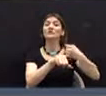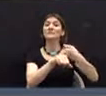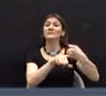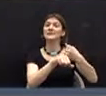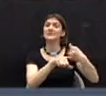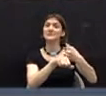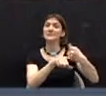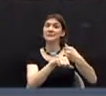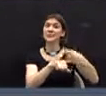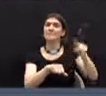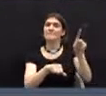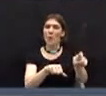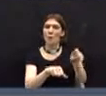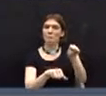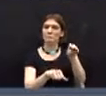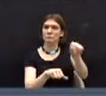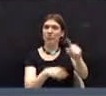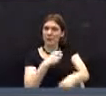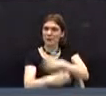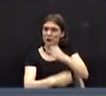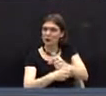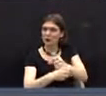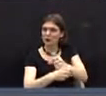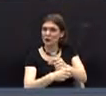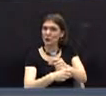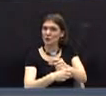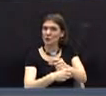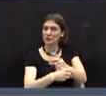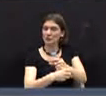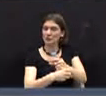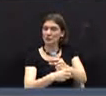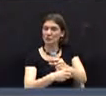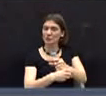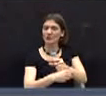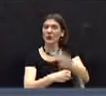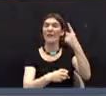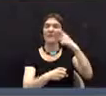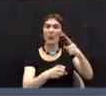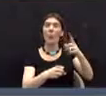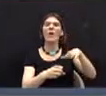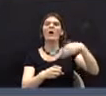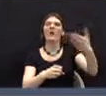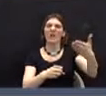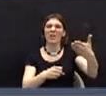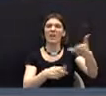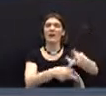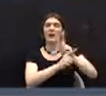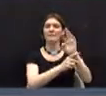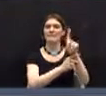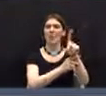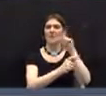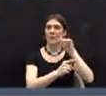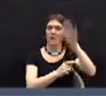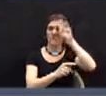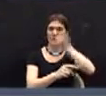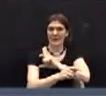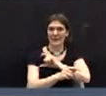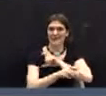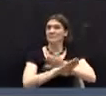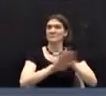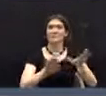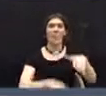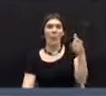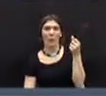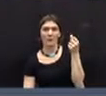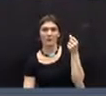that would have been paid this year on the next $9 million in borrowing for the